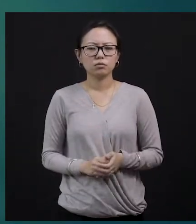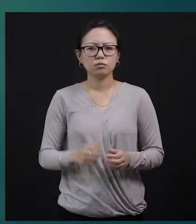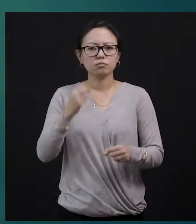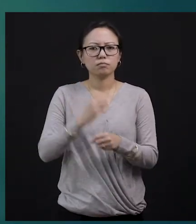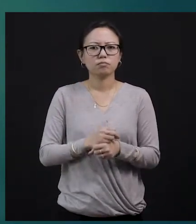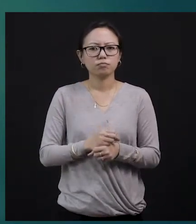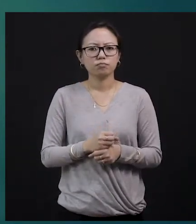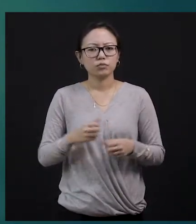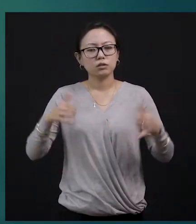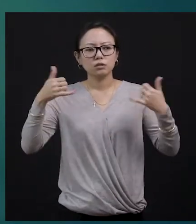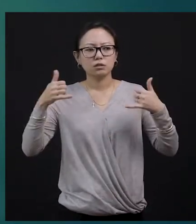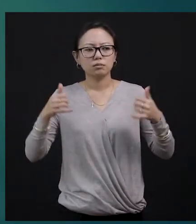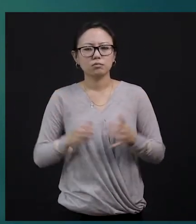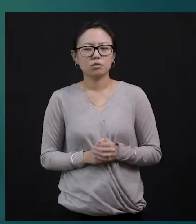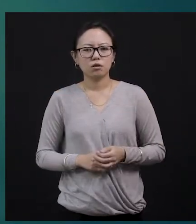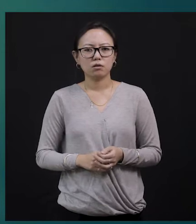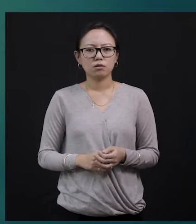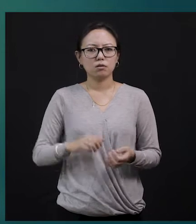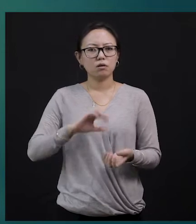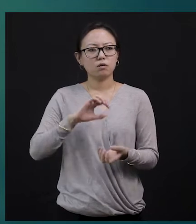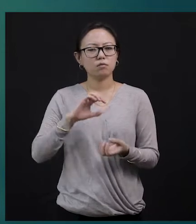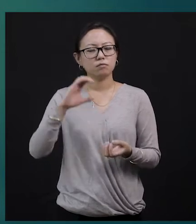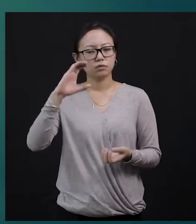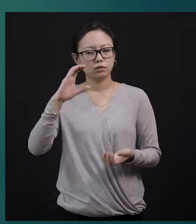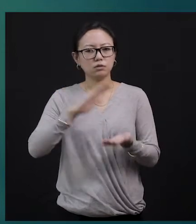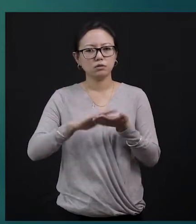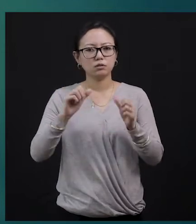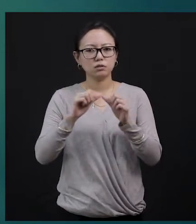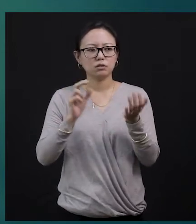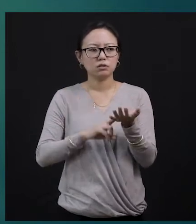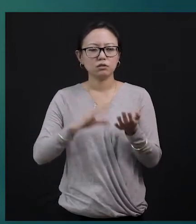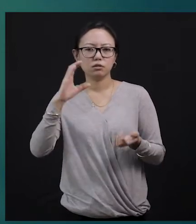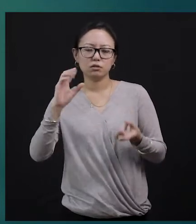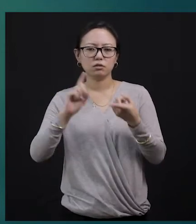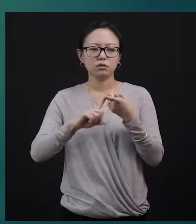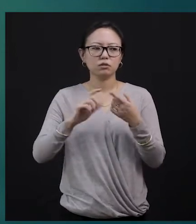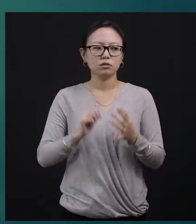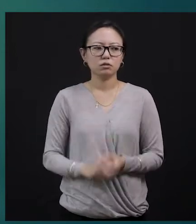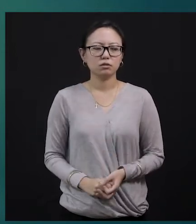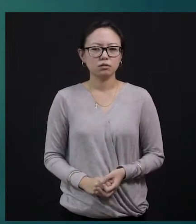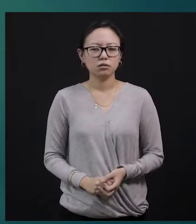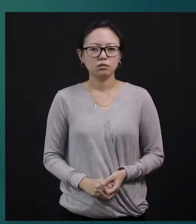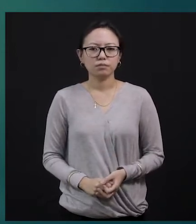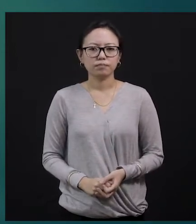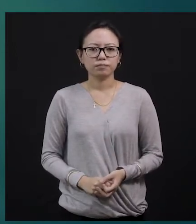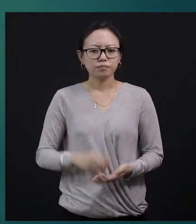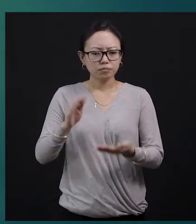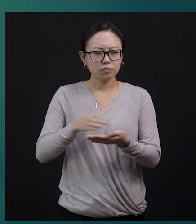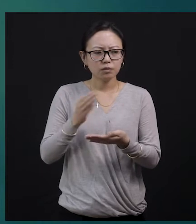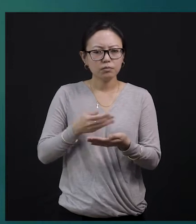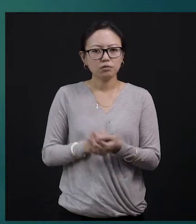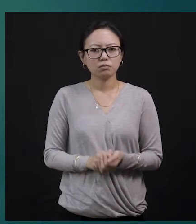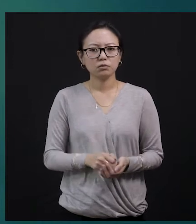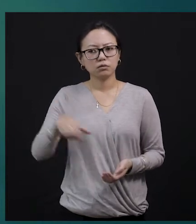A Game of Chance. And you will find that in chapter 8, page number 99. I repeat, chapter 8, page number 99.